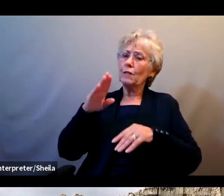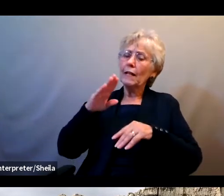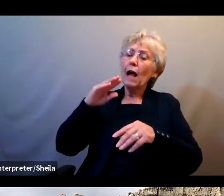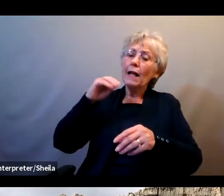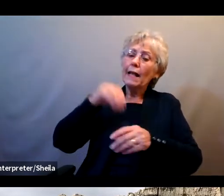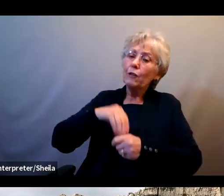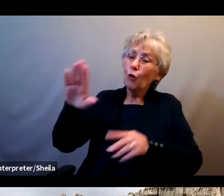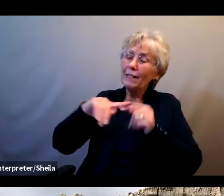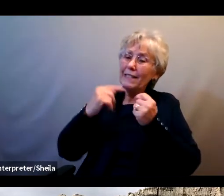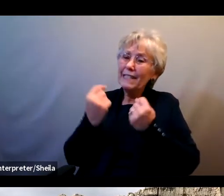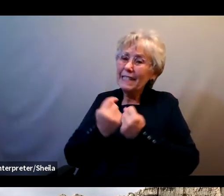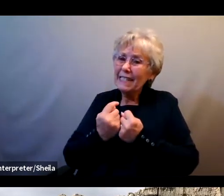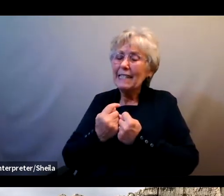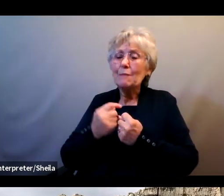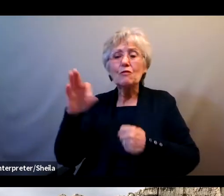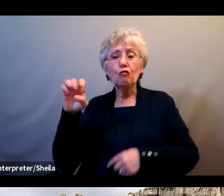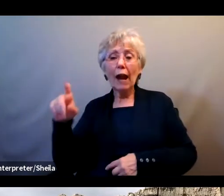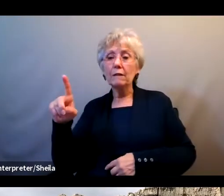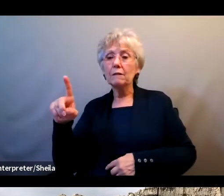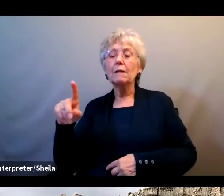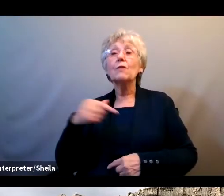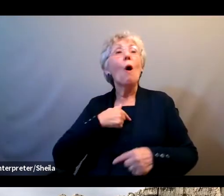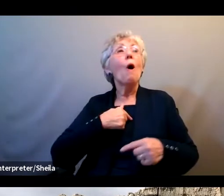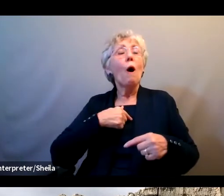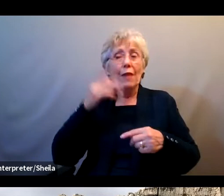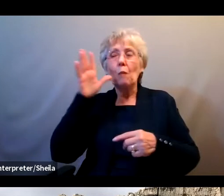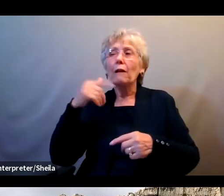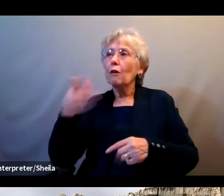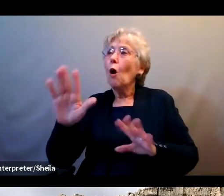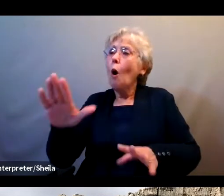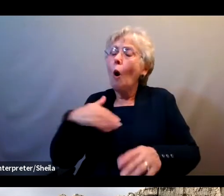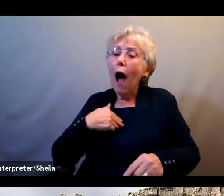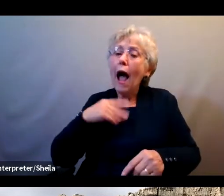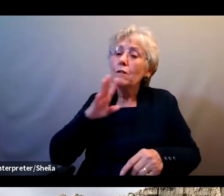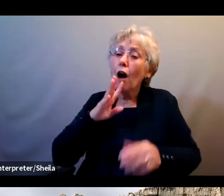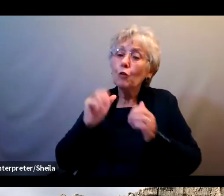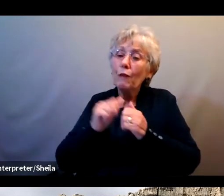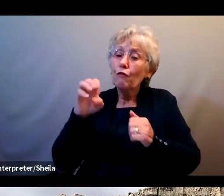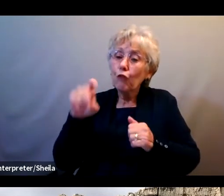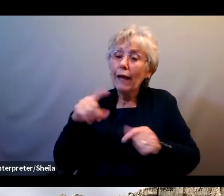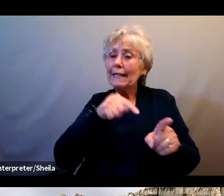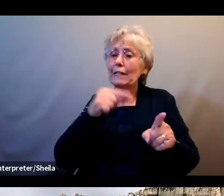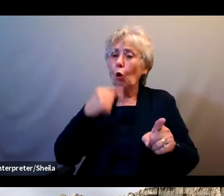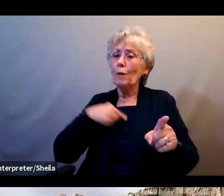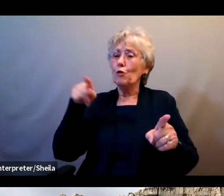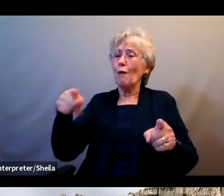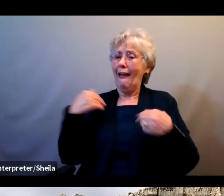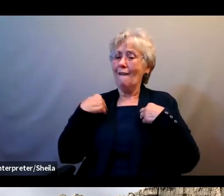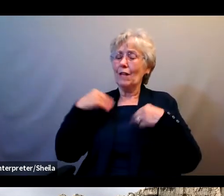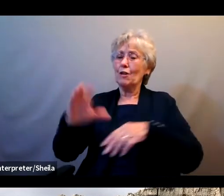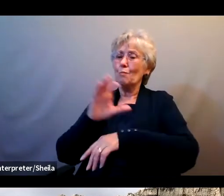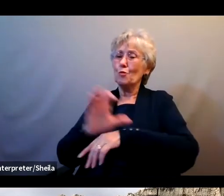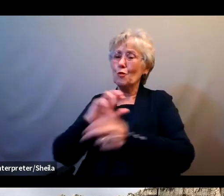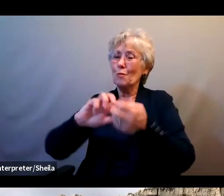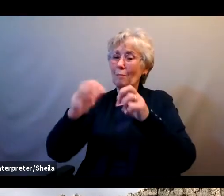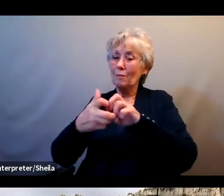might say, I spoke with Fred who said you were having a computer problem. And by using this little bit of information,